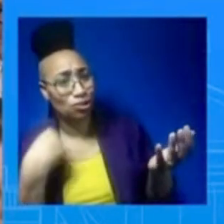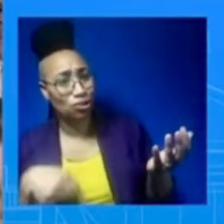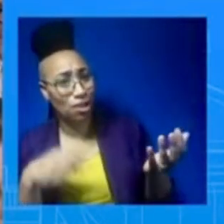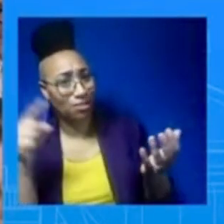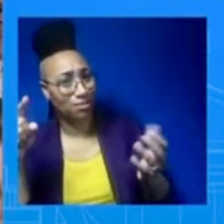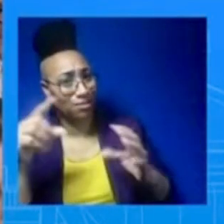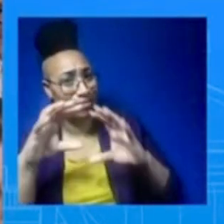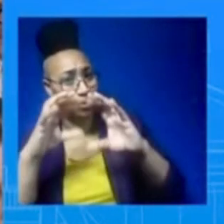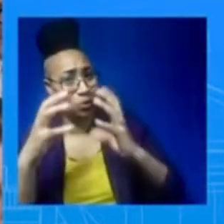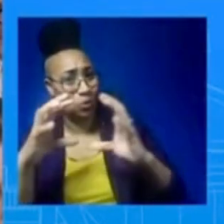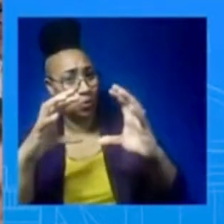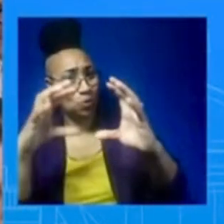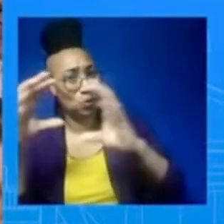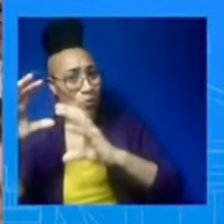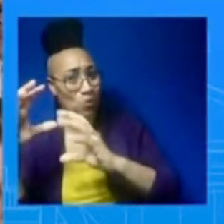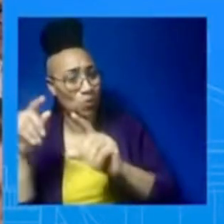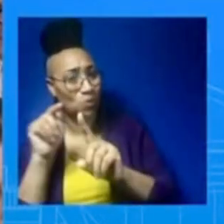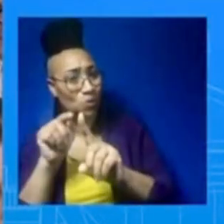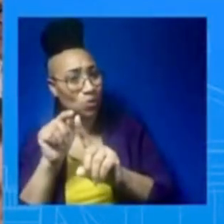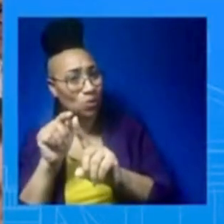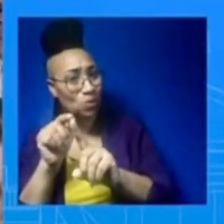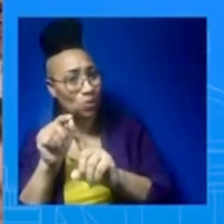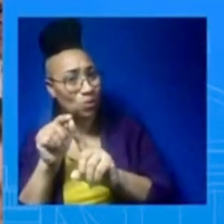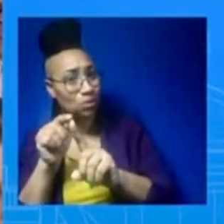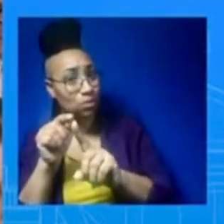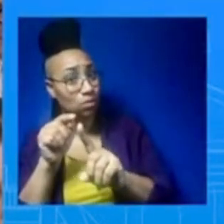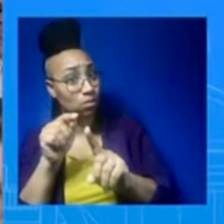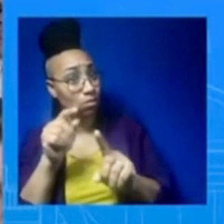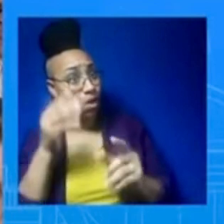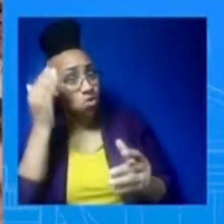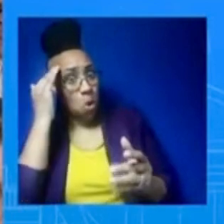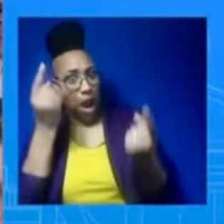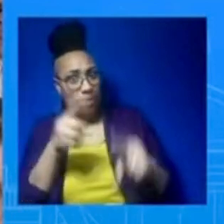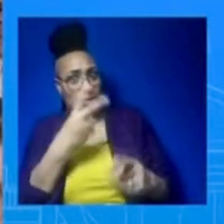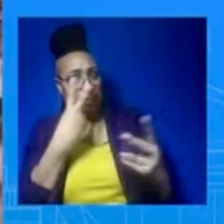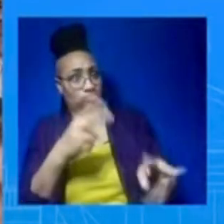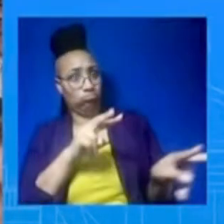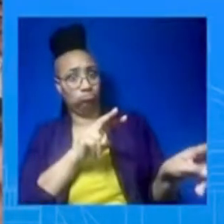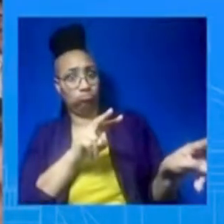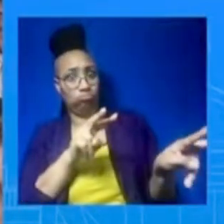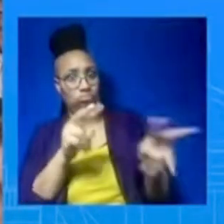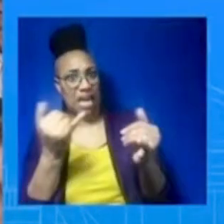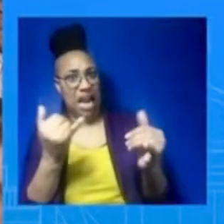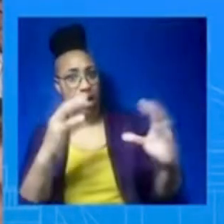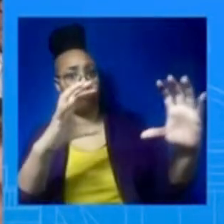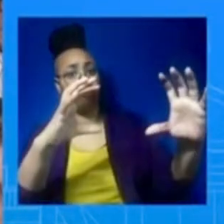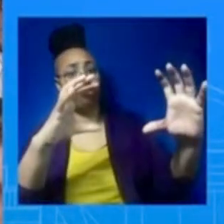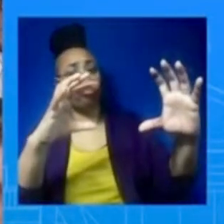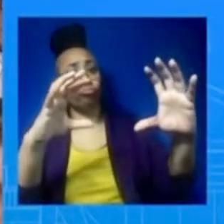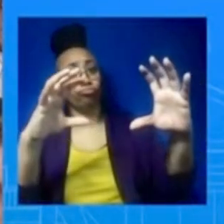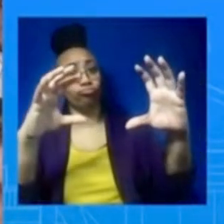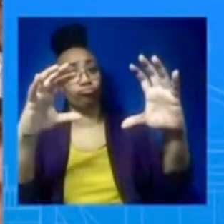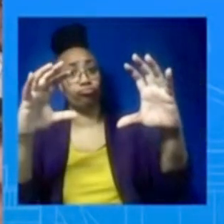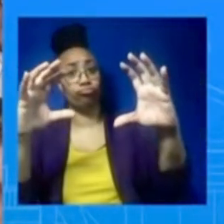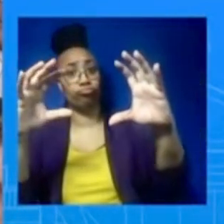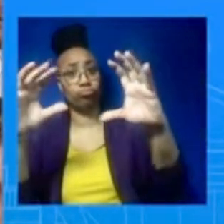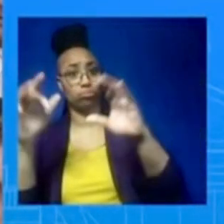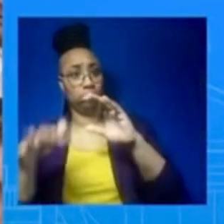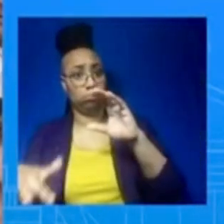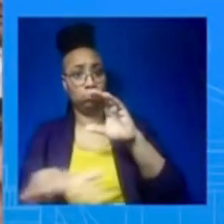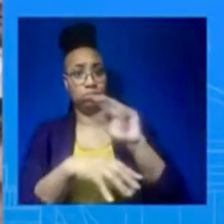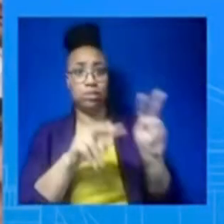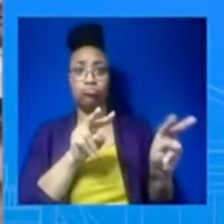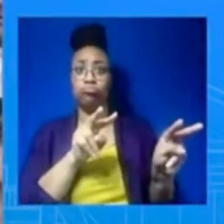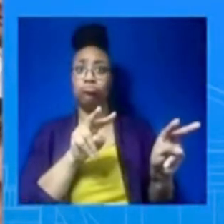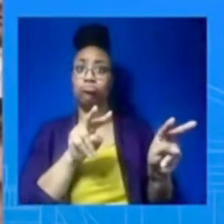way to U.S. airspace and across the country, and eventually that was shot down after the Chinese had had a good look at whatever they